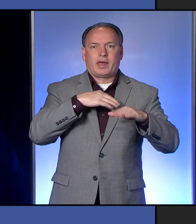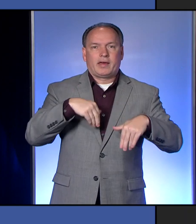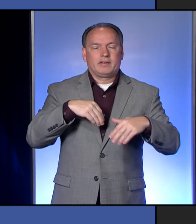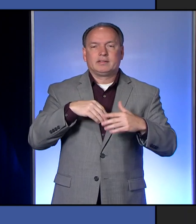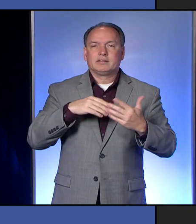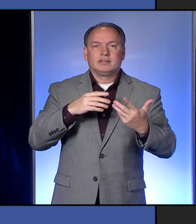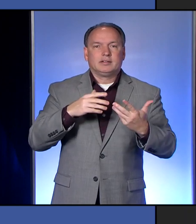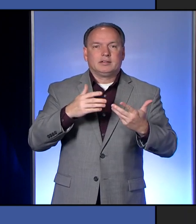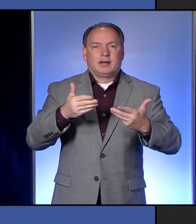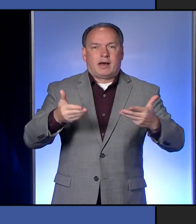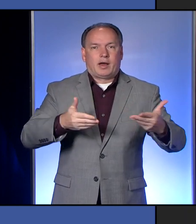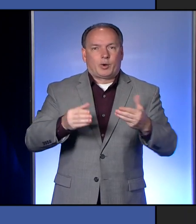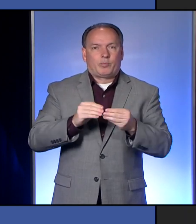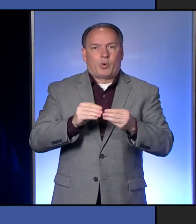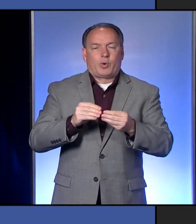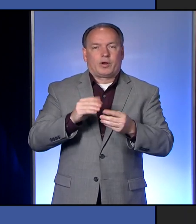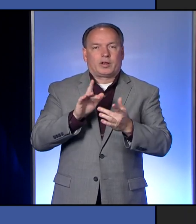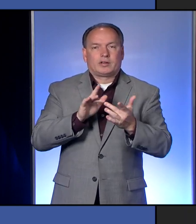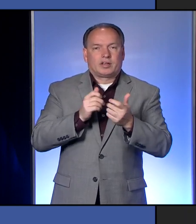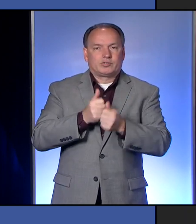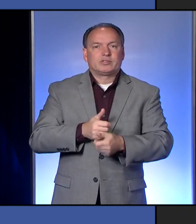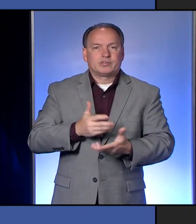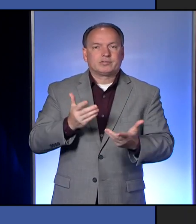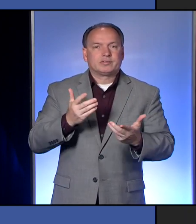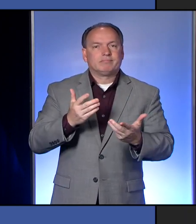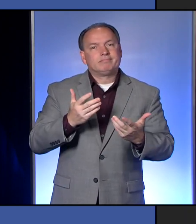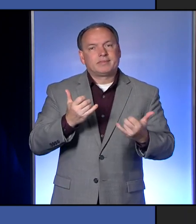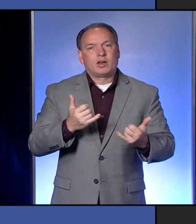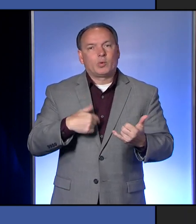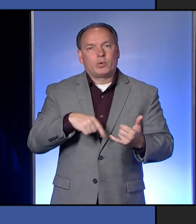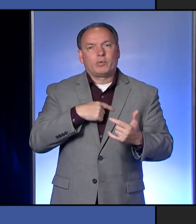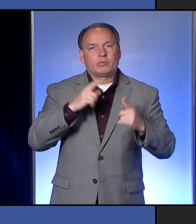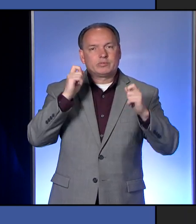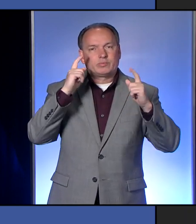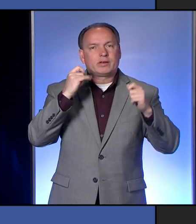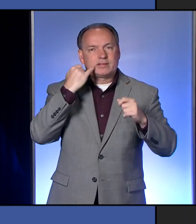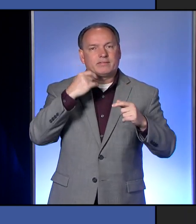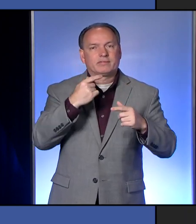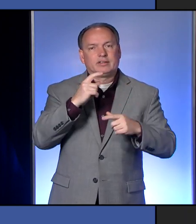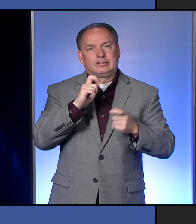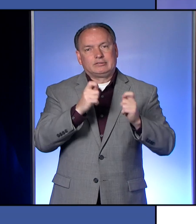contact tracers at this point, I would be surprised if we would move to green at this point.